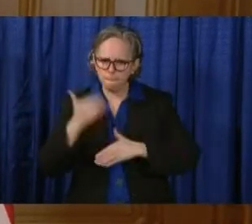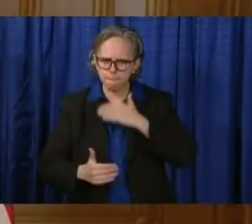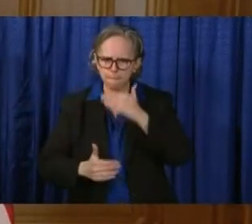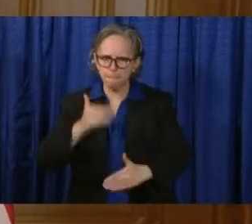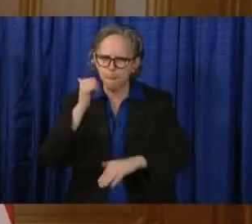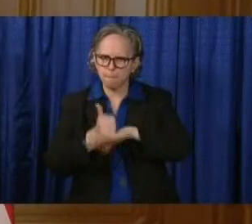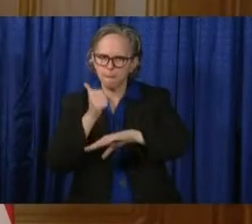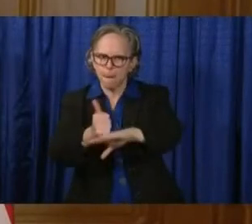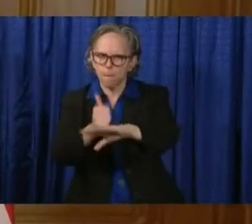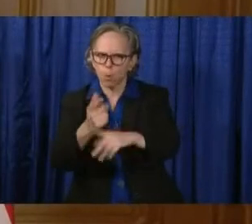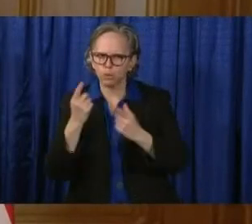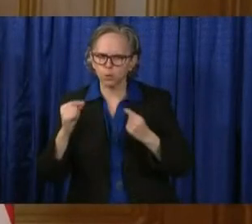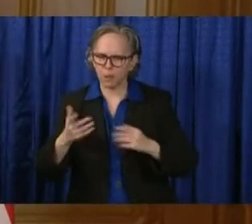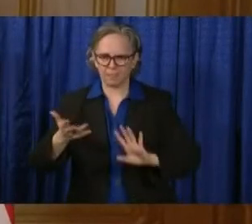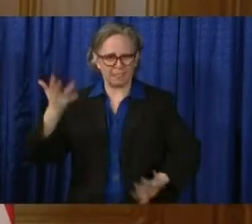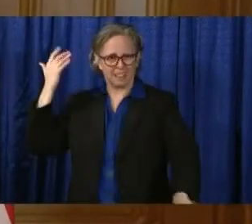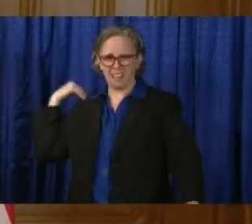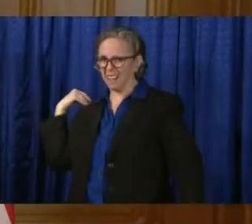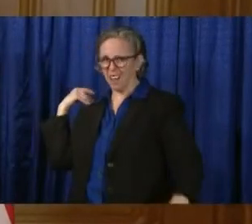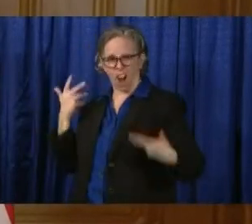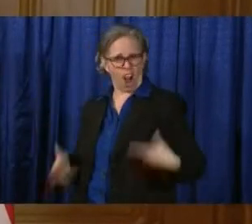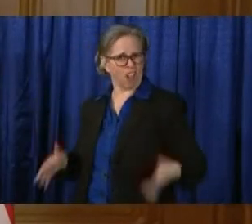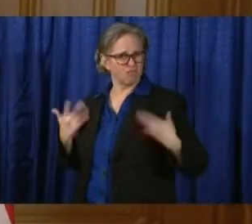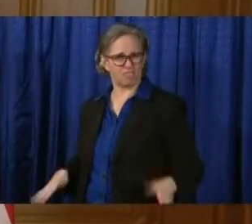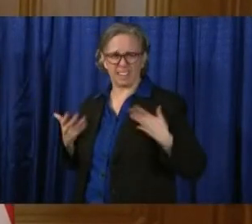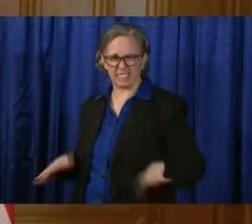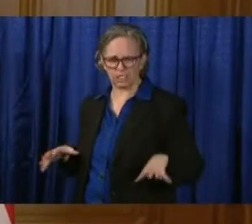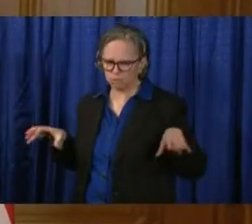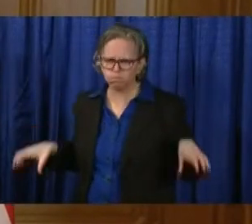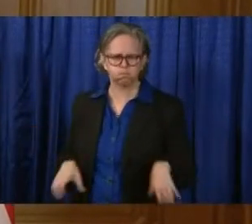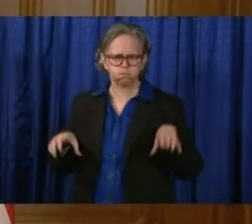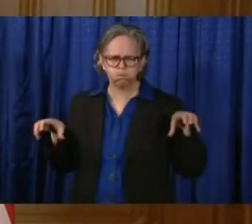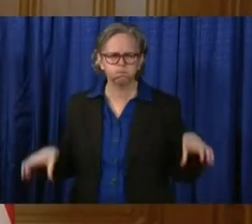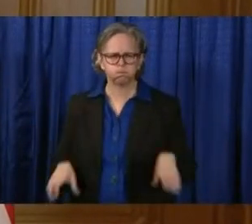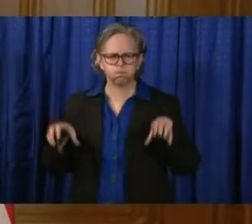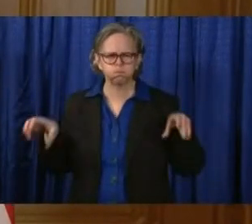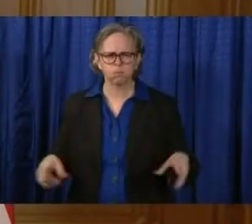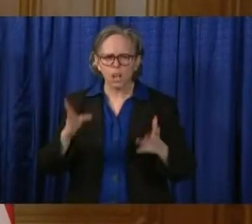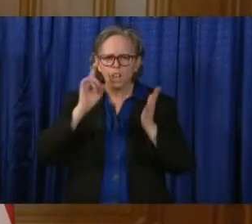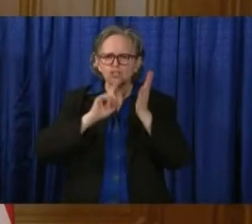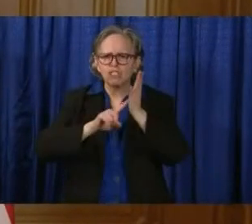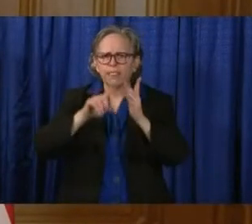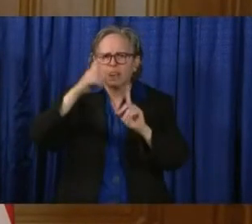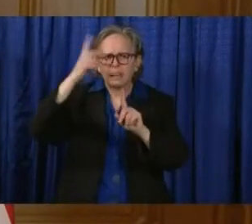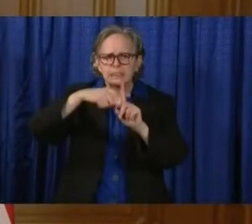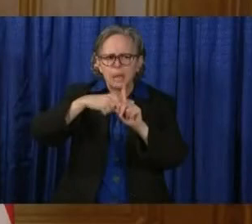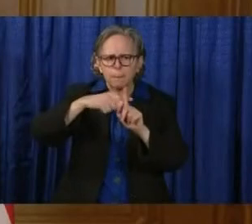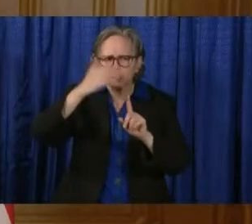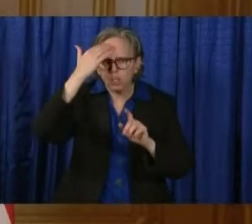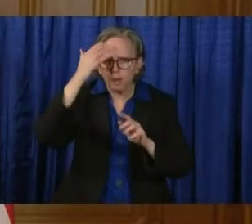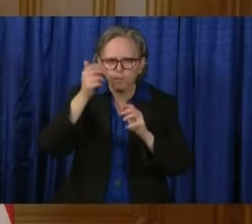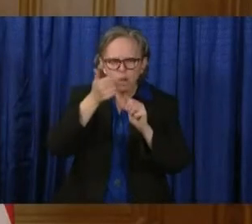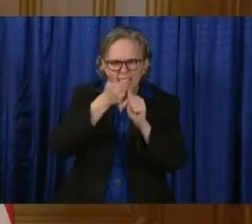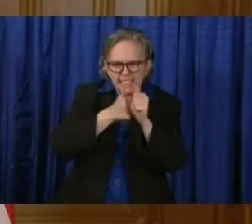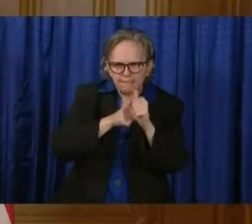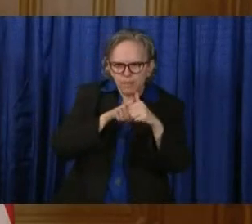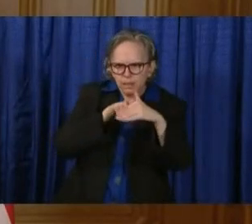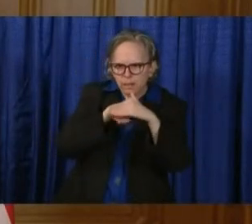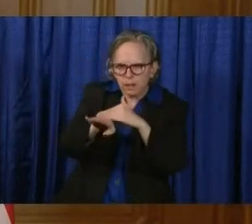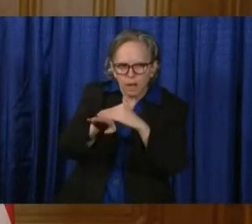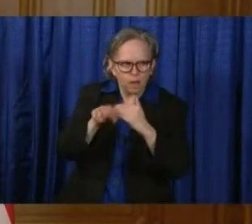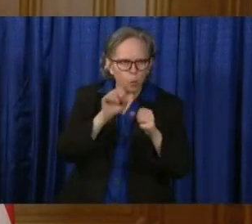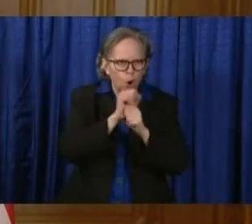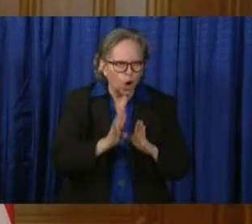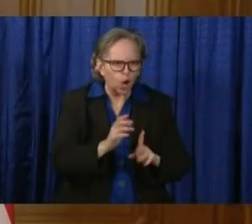testing for some time. She has been checking the temperature of guards when they come in and of prison personnel